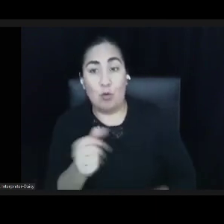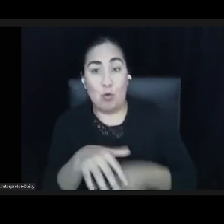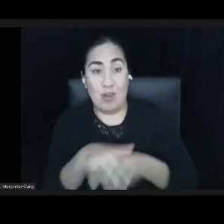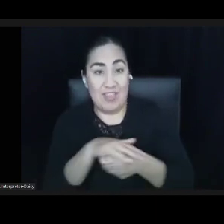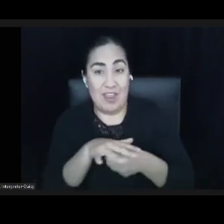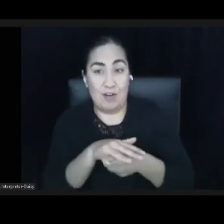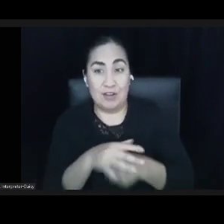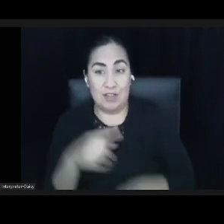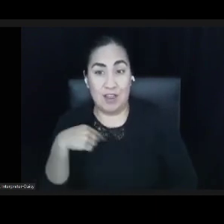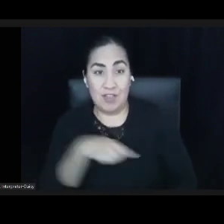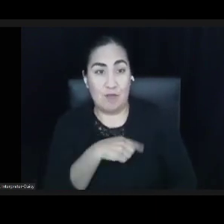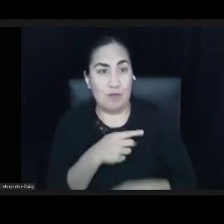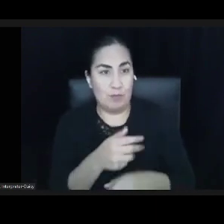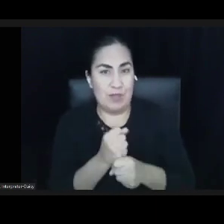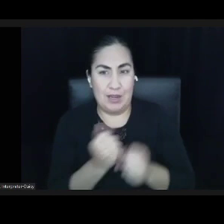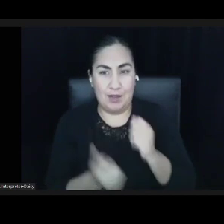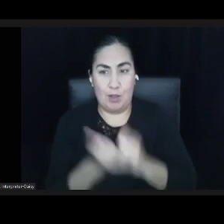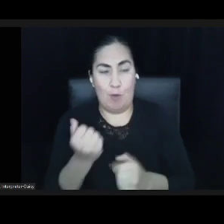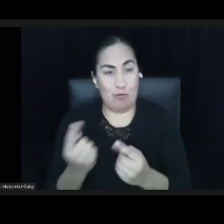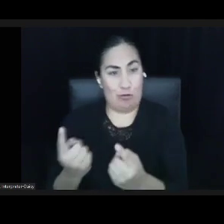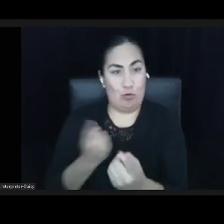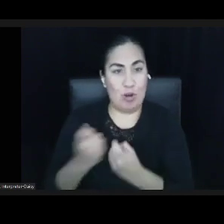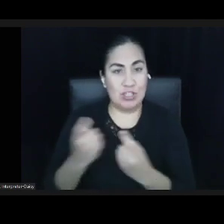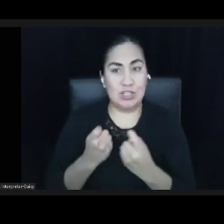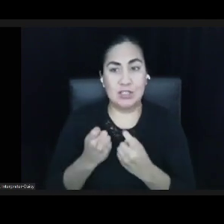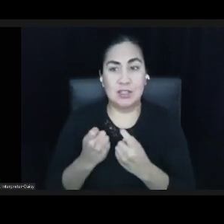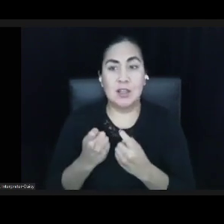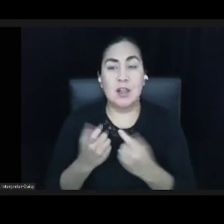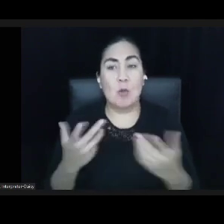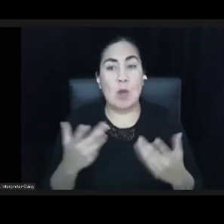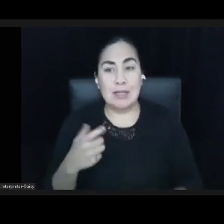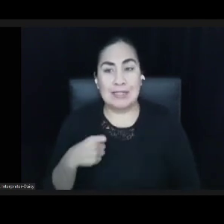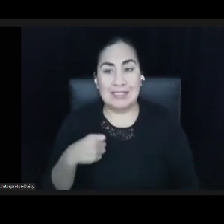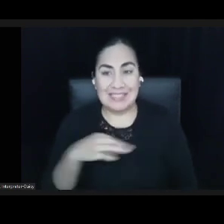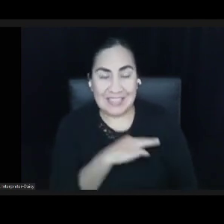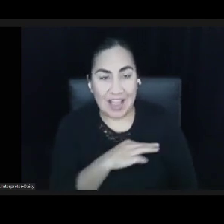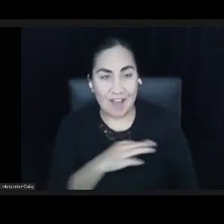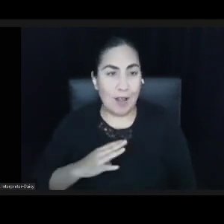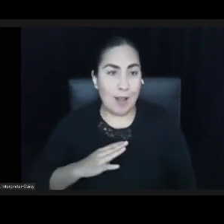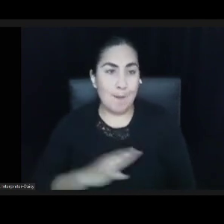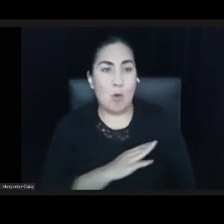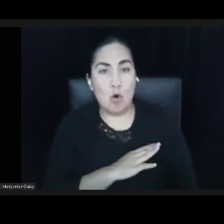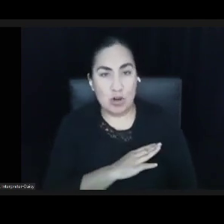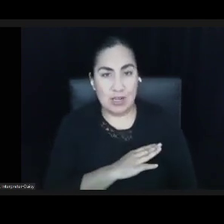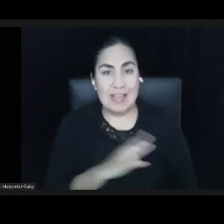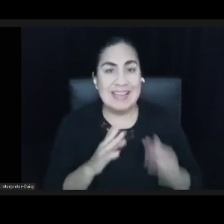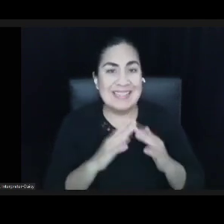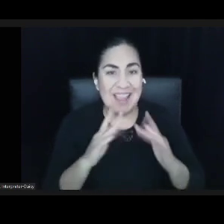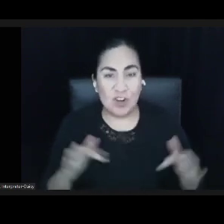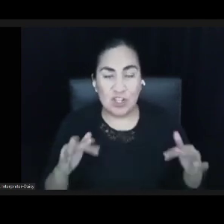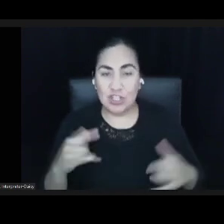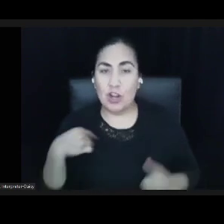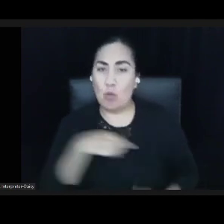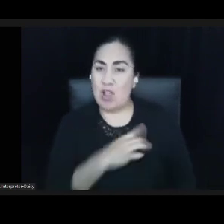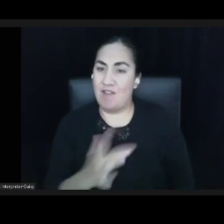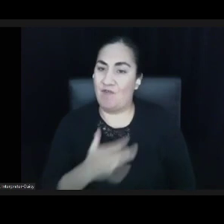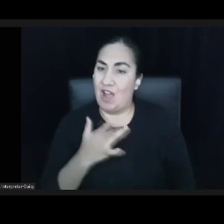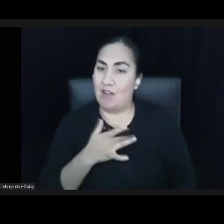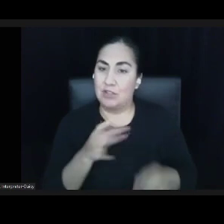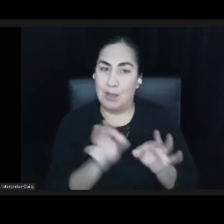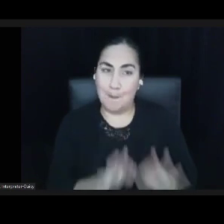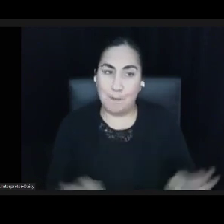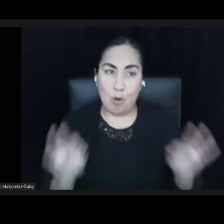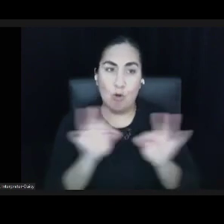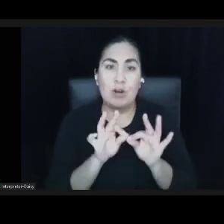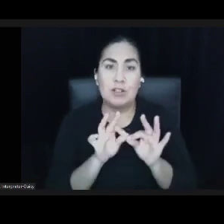we've been getting the most questions about are the staff and board diversity and we felt it was important to put a